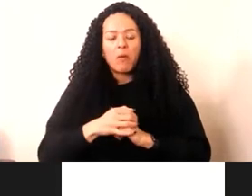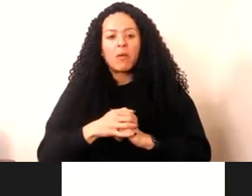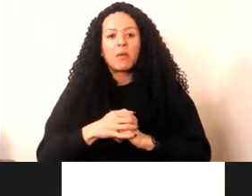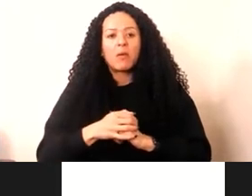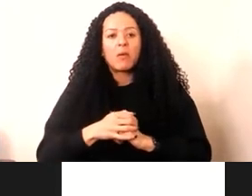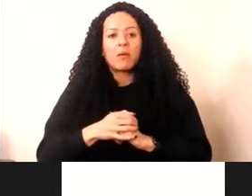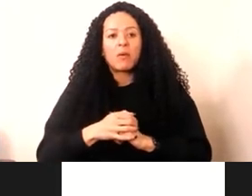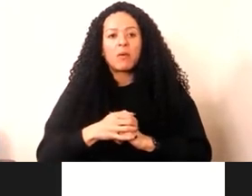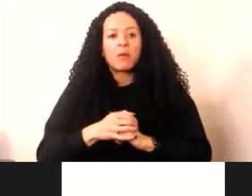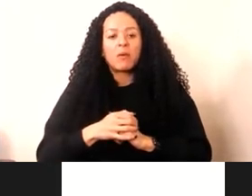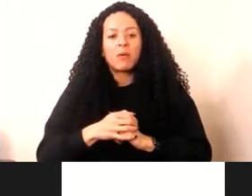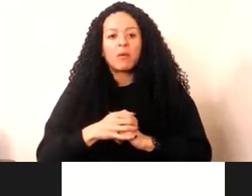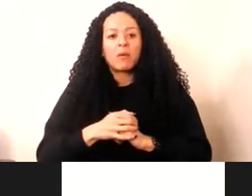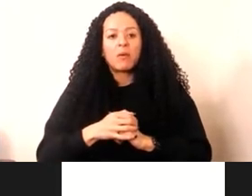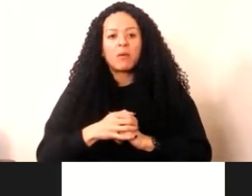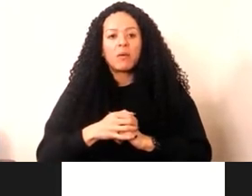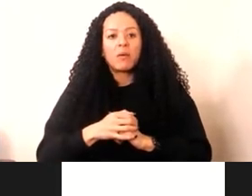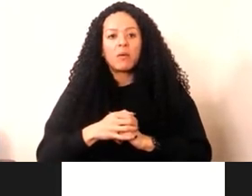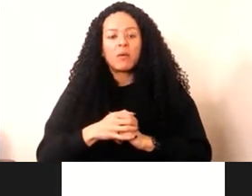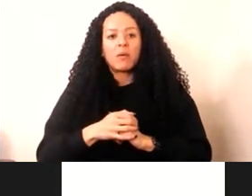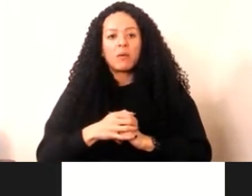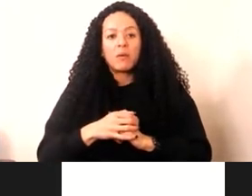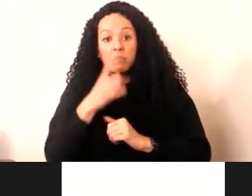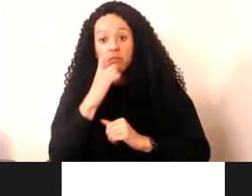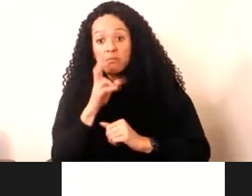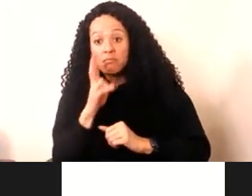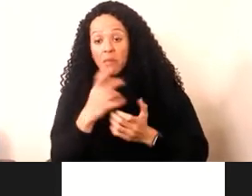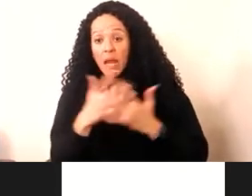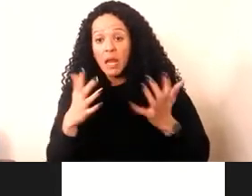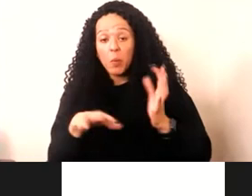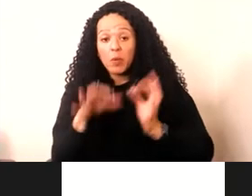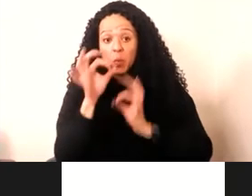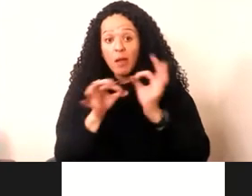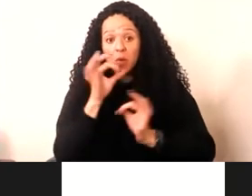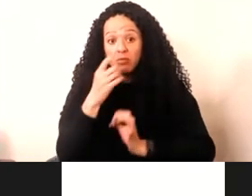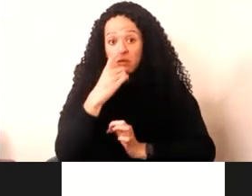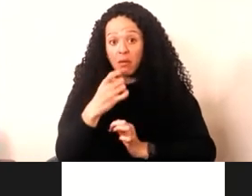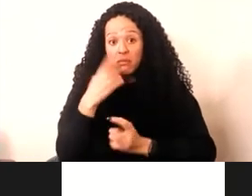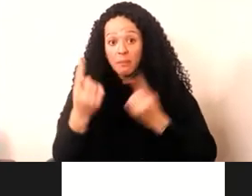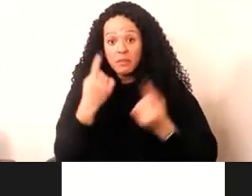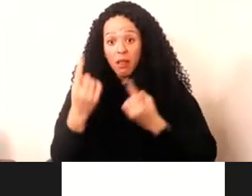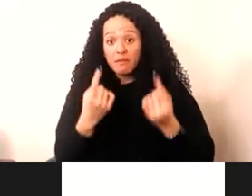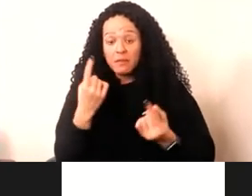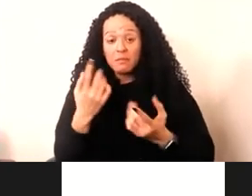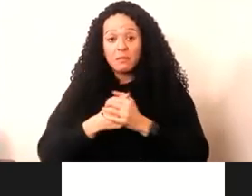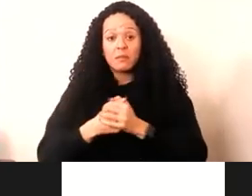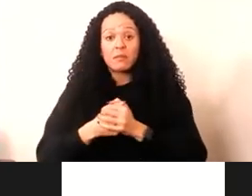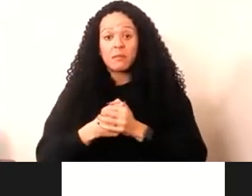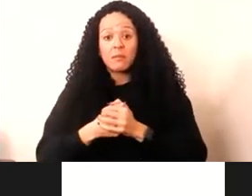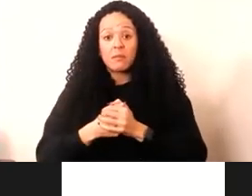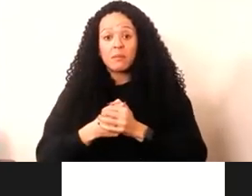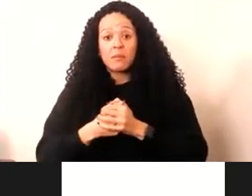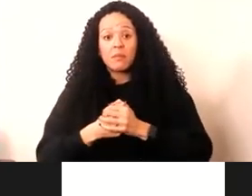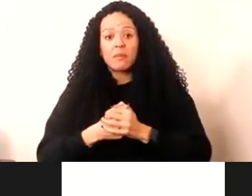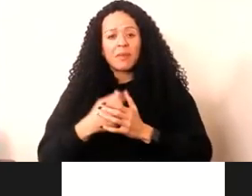whether we can actually see if anyone wants to ask any questions themselves from our chat. I think that I can allow